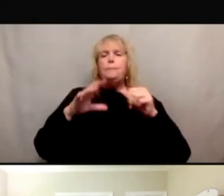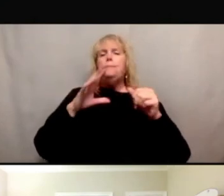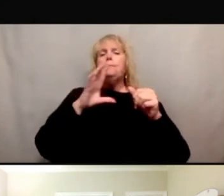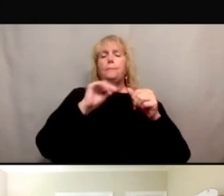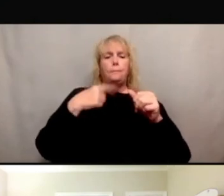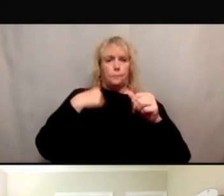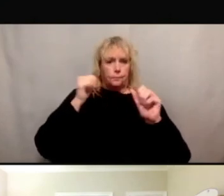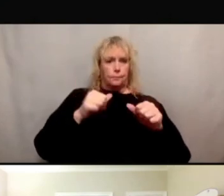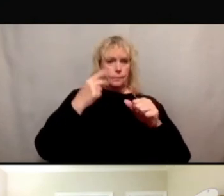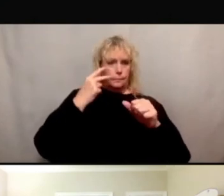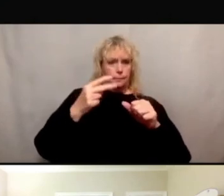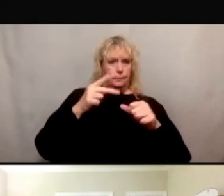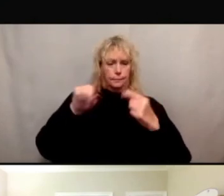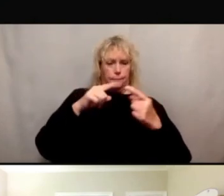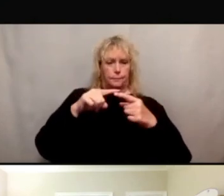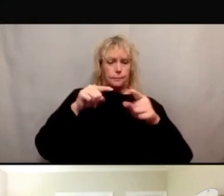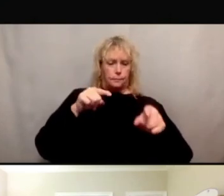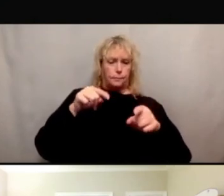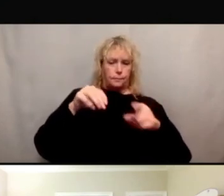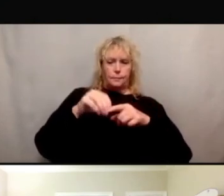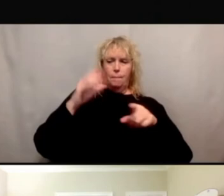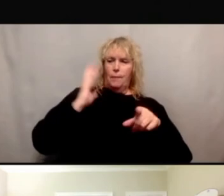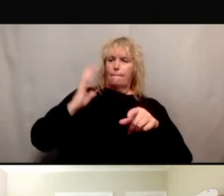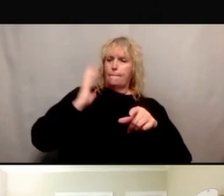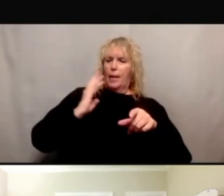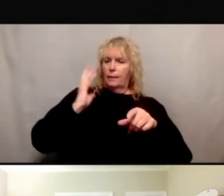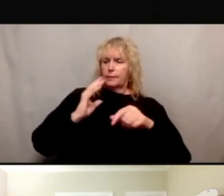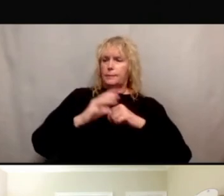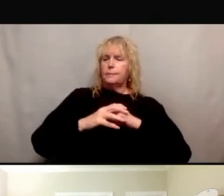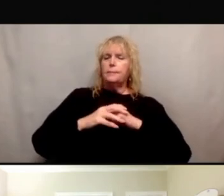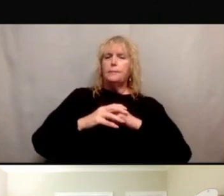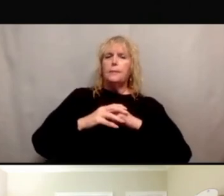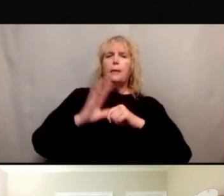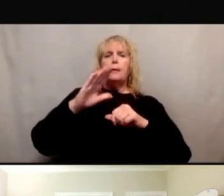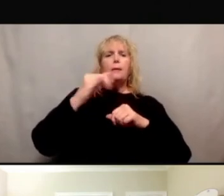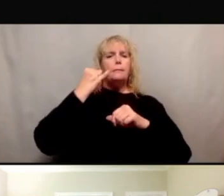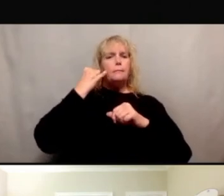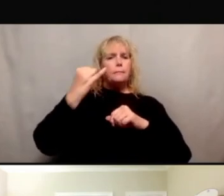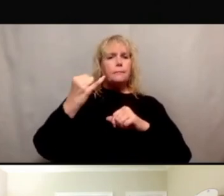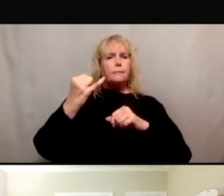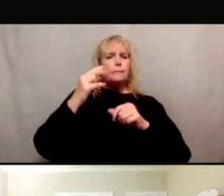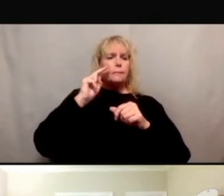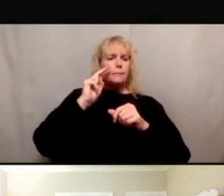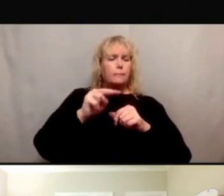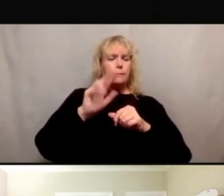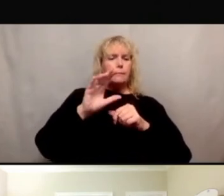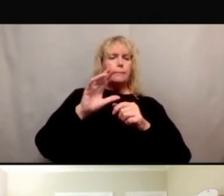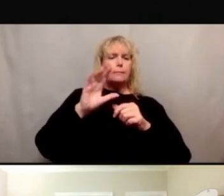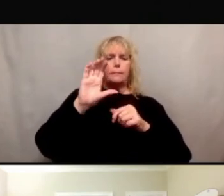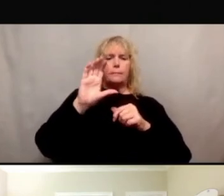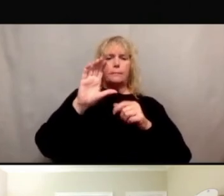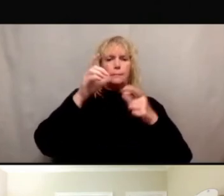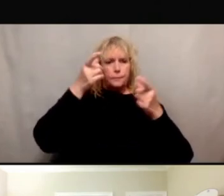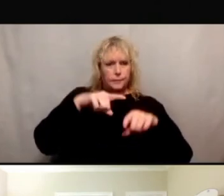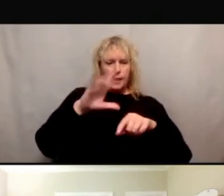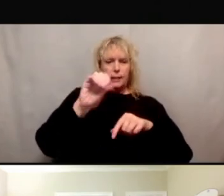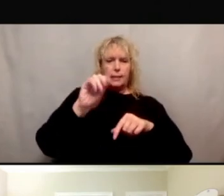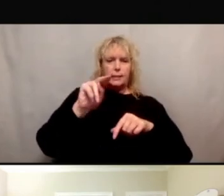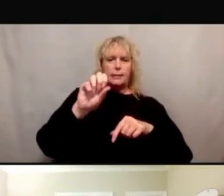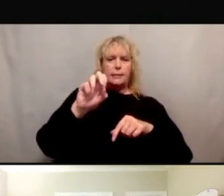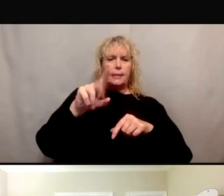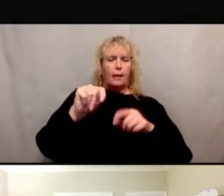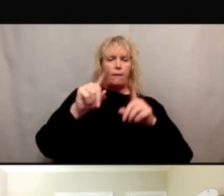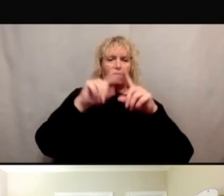this in the past, you know, the idea of looking at the consent form and thinking about where there are sort of